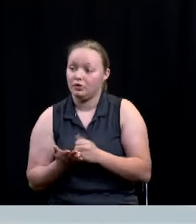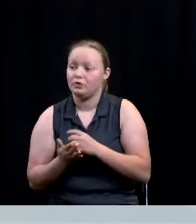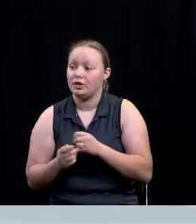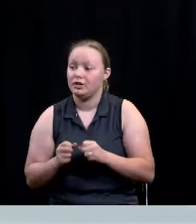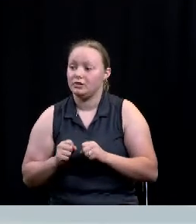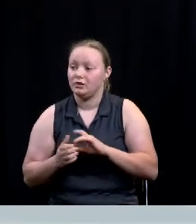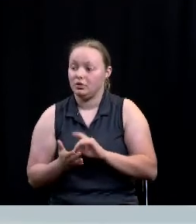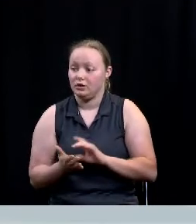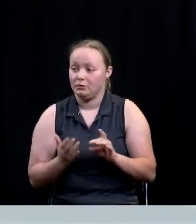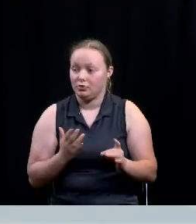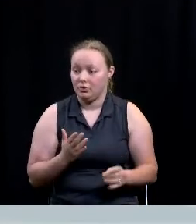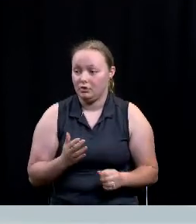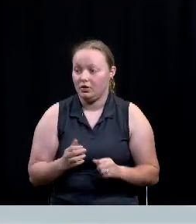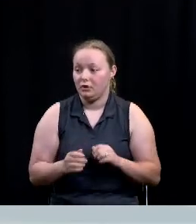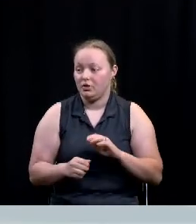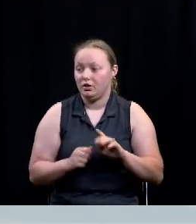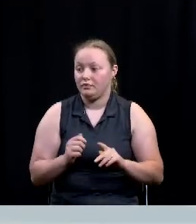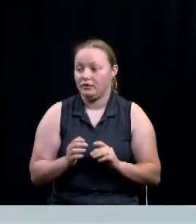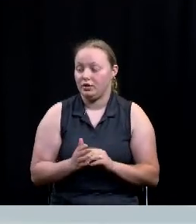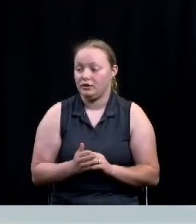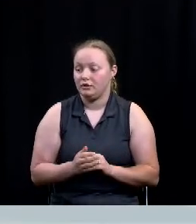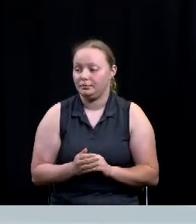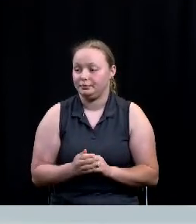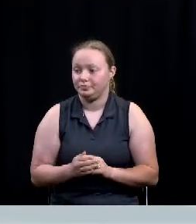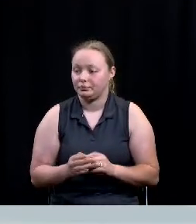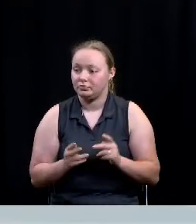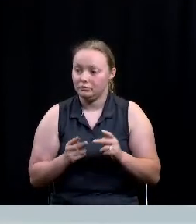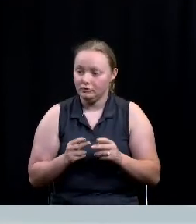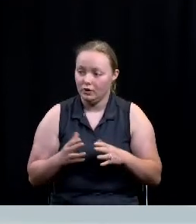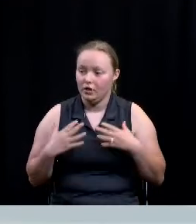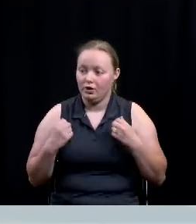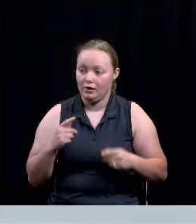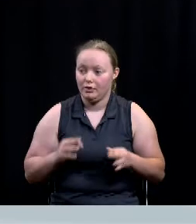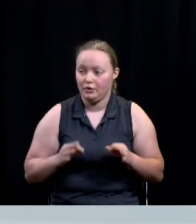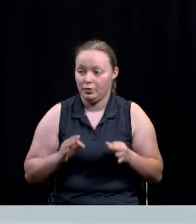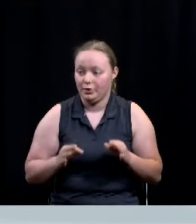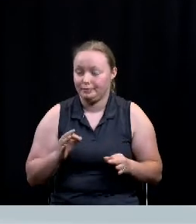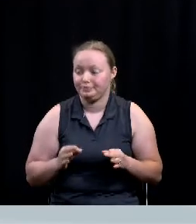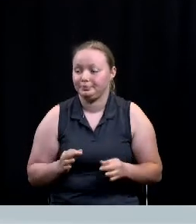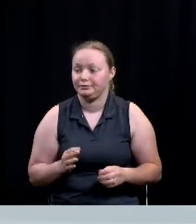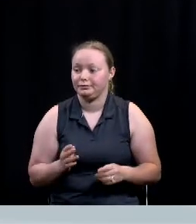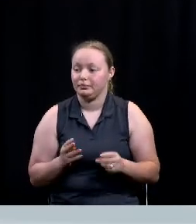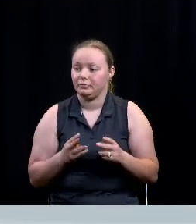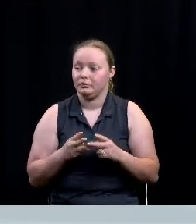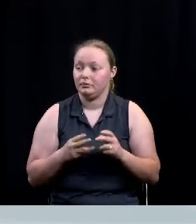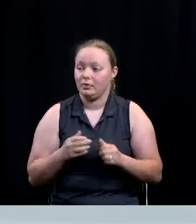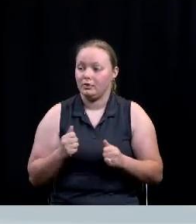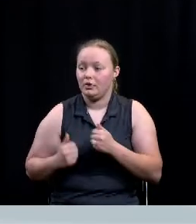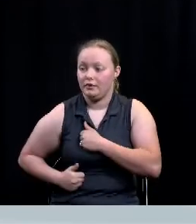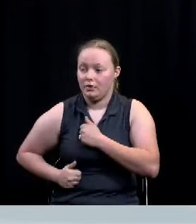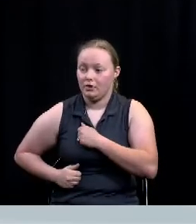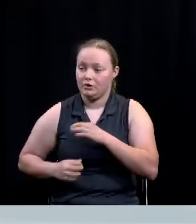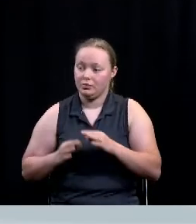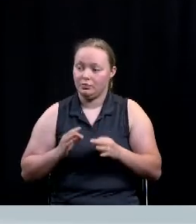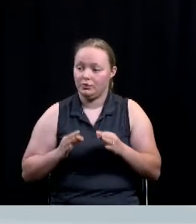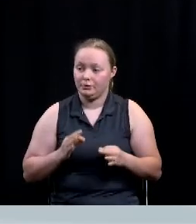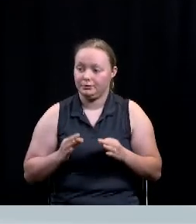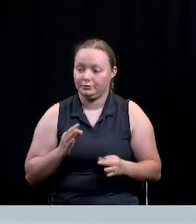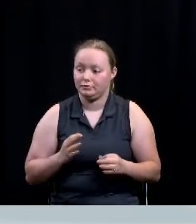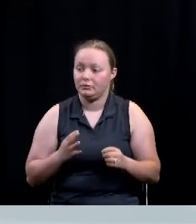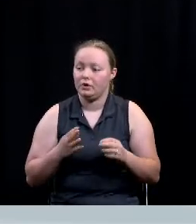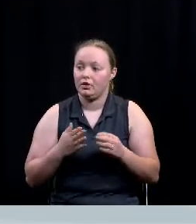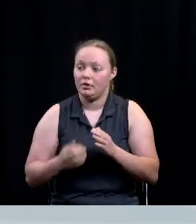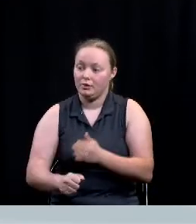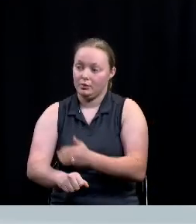Crisis Center the creation of a mental health court creation of a specialty court for veterans creation of a pre-trial diversion program at the district